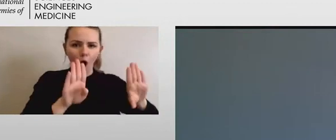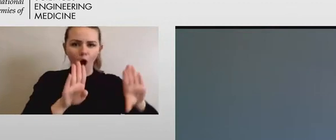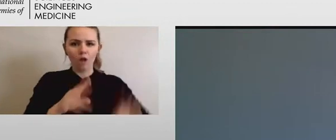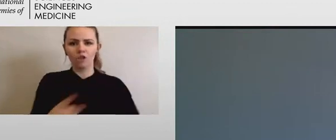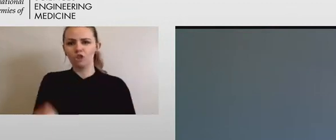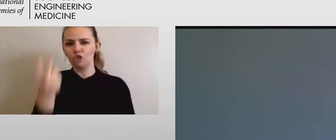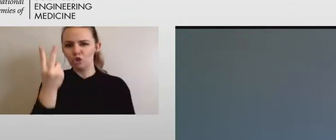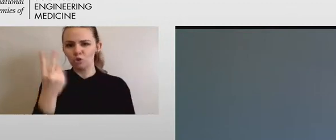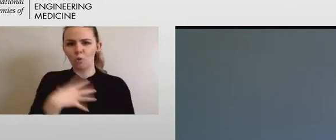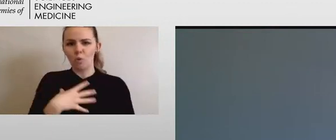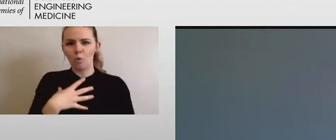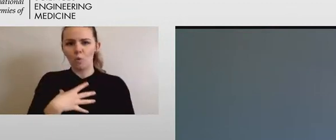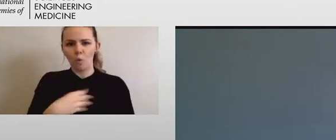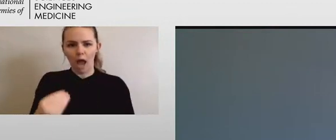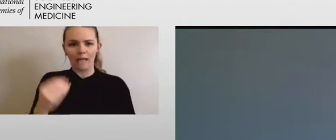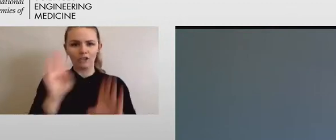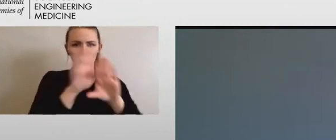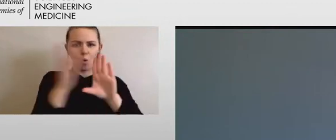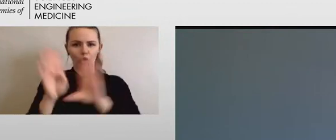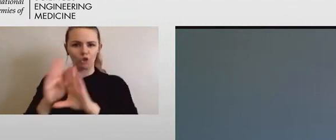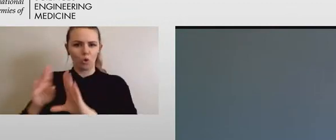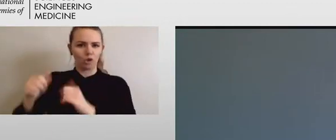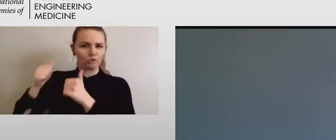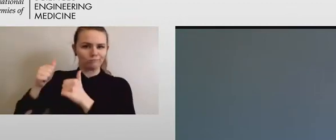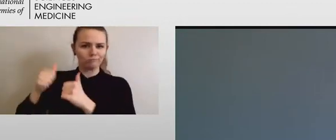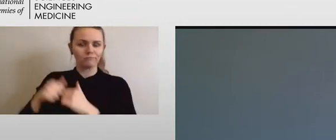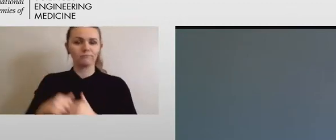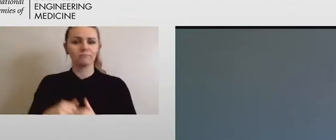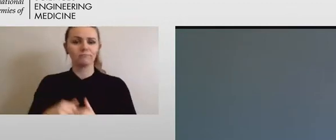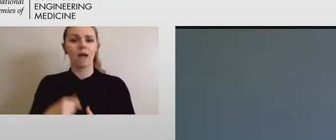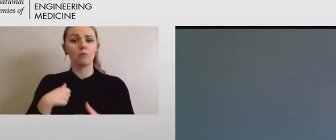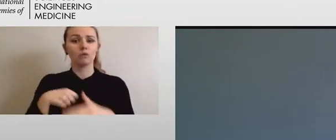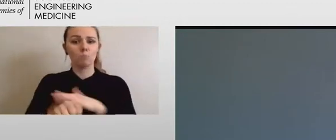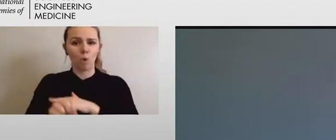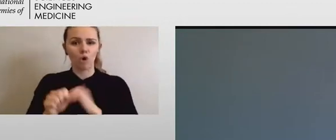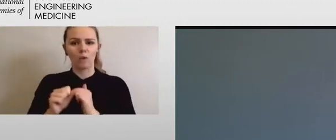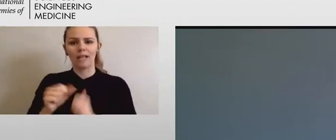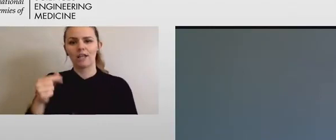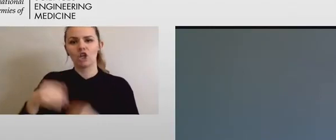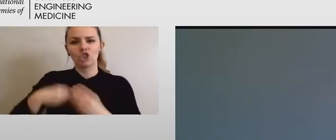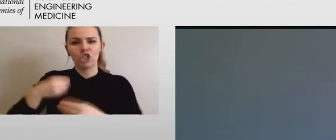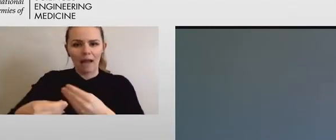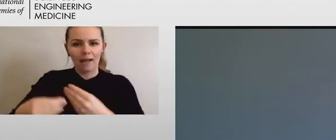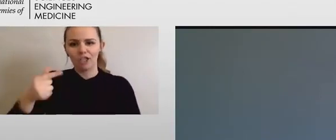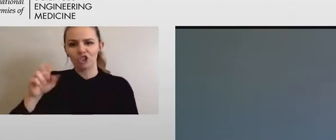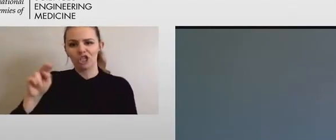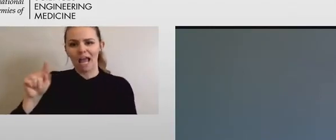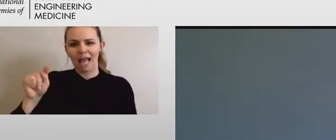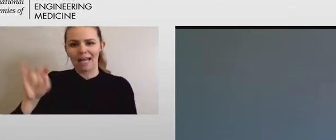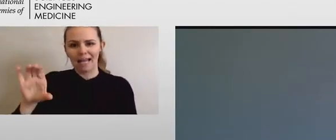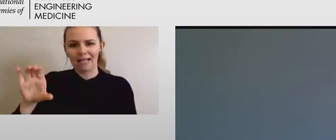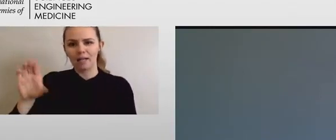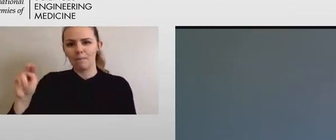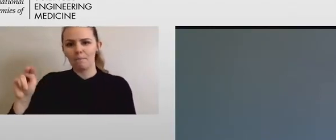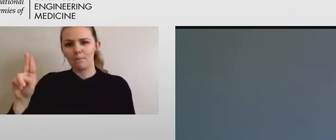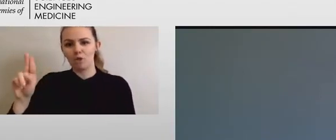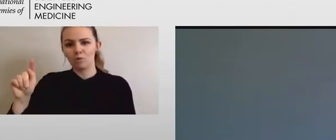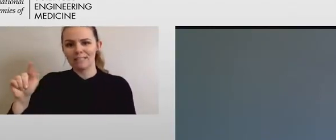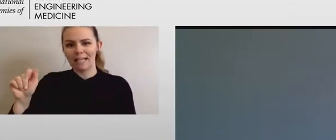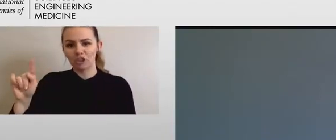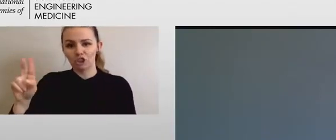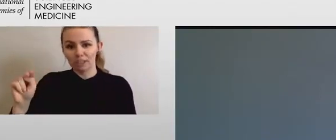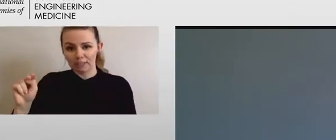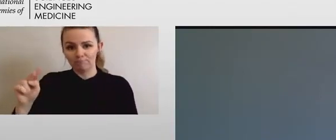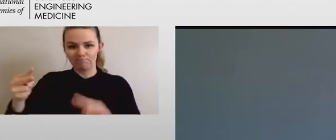I was born with a genetic mutation which results in achondroplasia